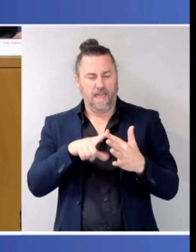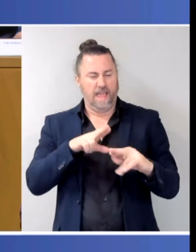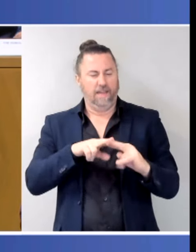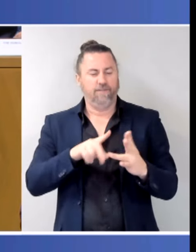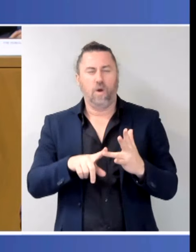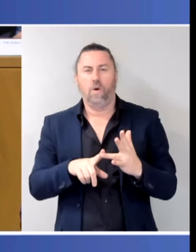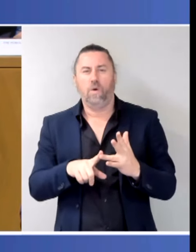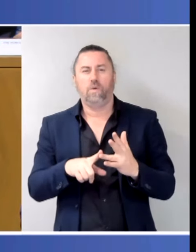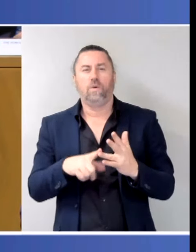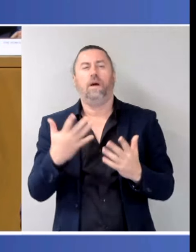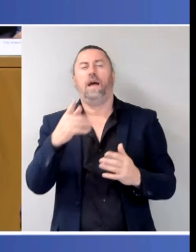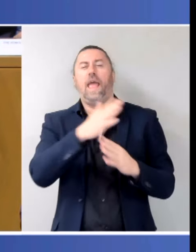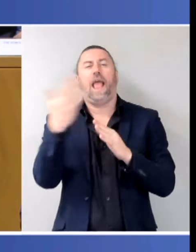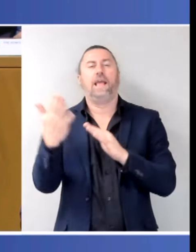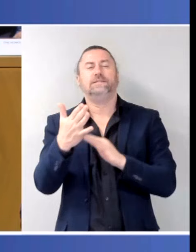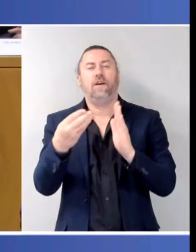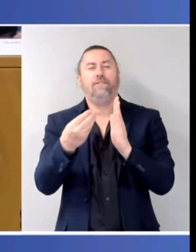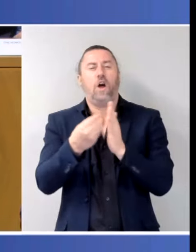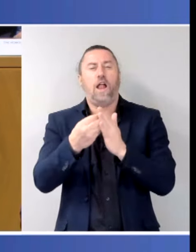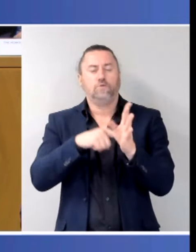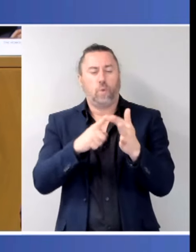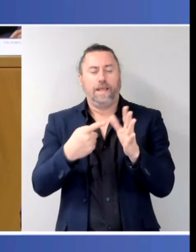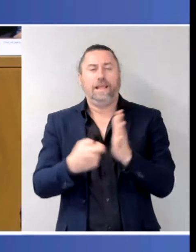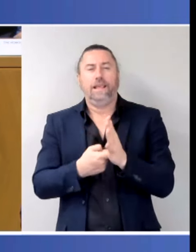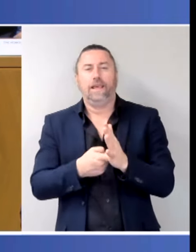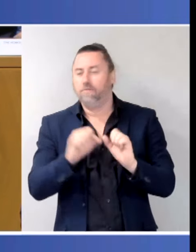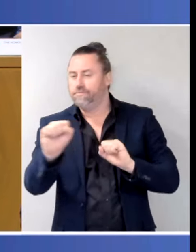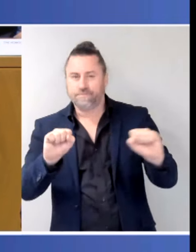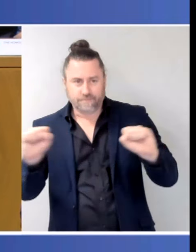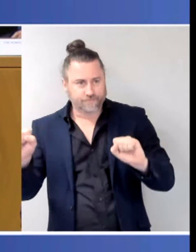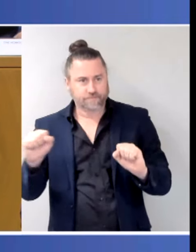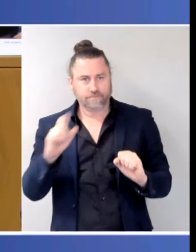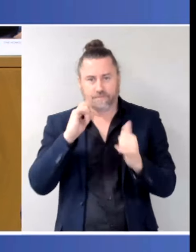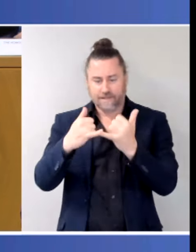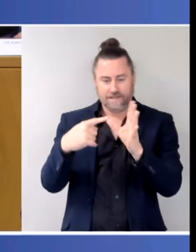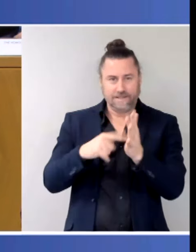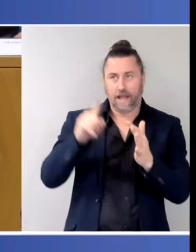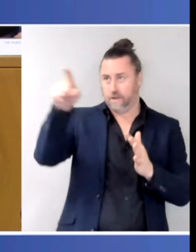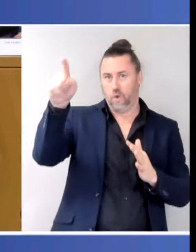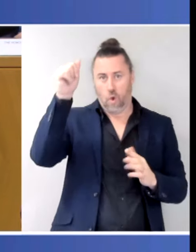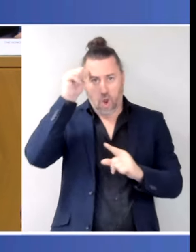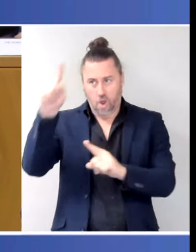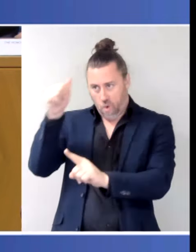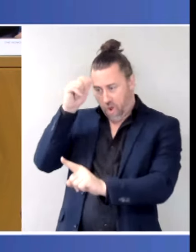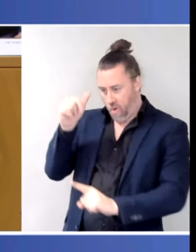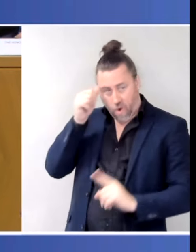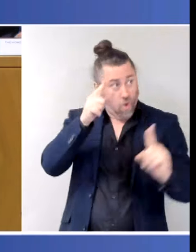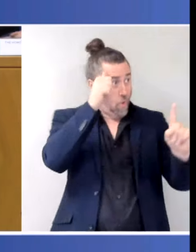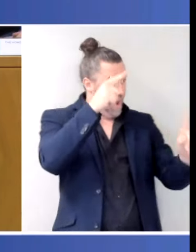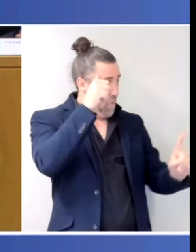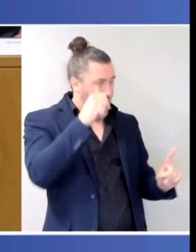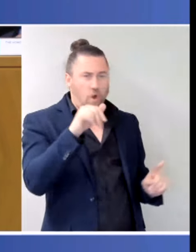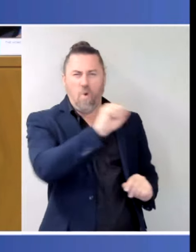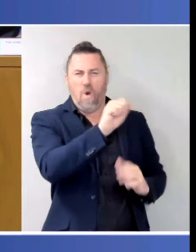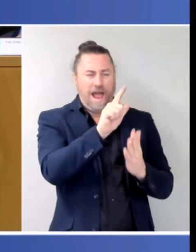work through which legal services will benefit, but across